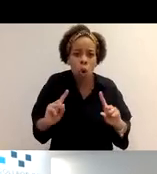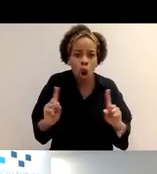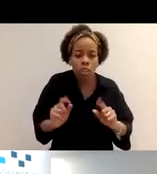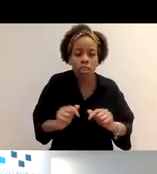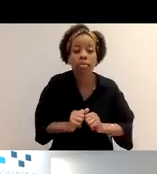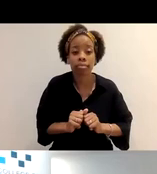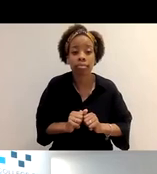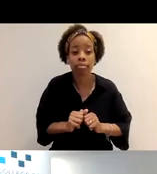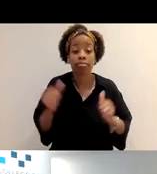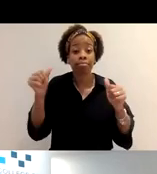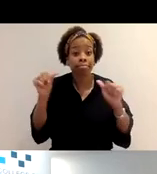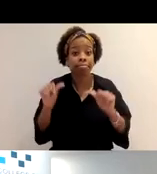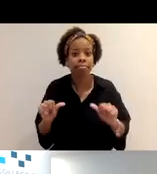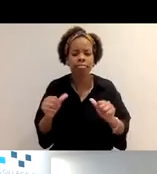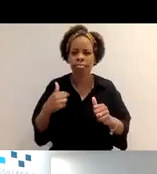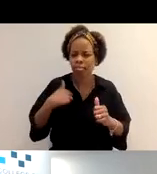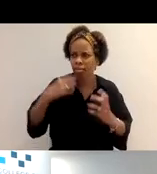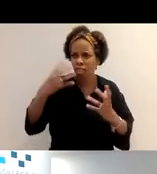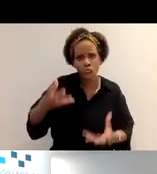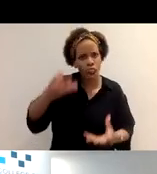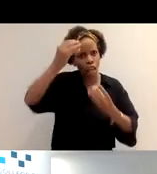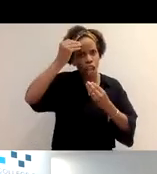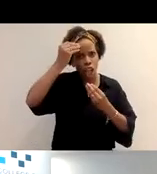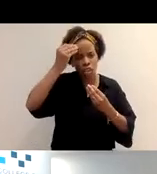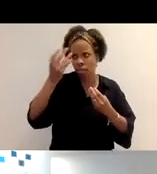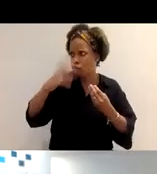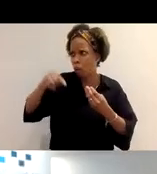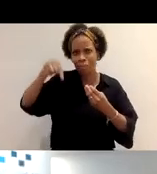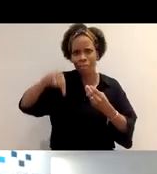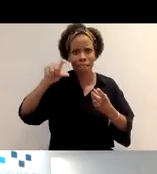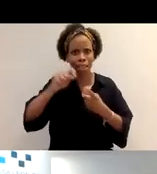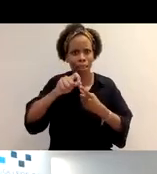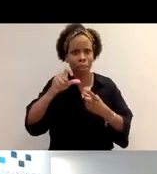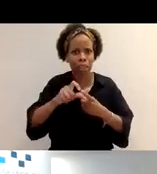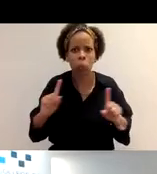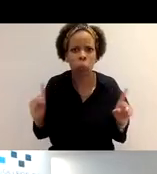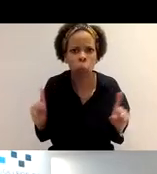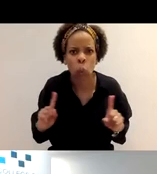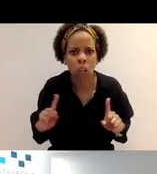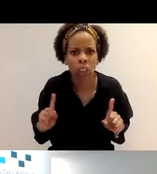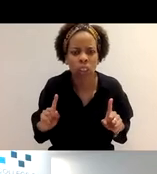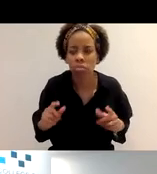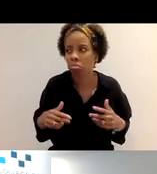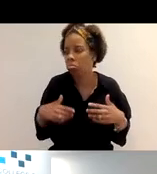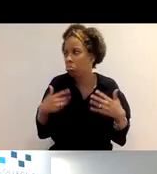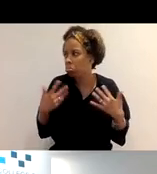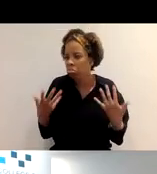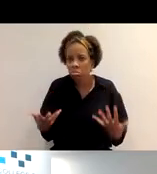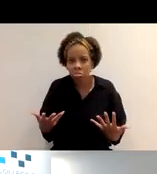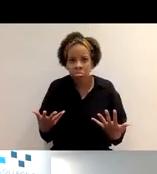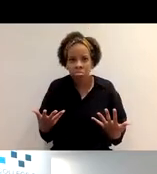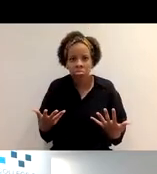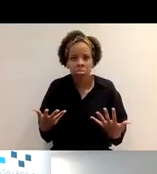You can then say what it is that you learnt from this CPD activity. So again, it might be maybe